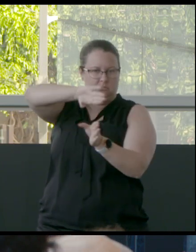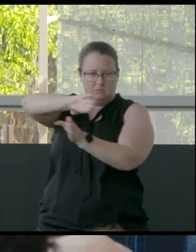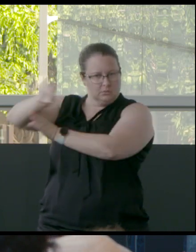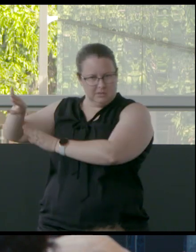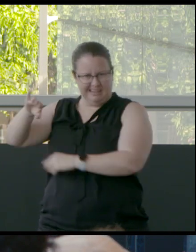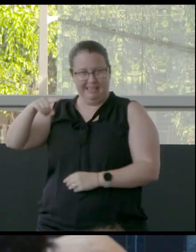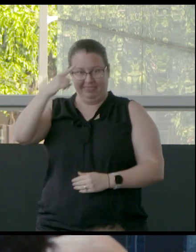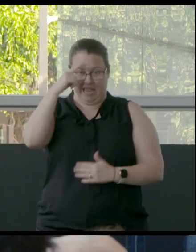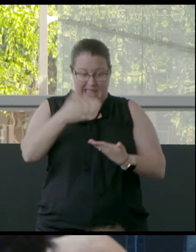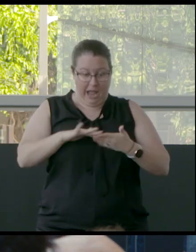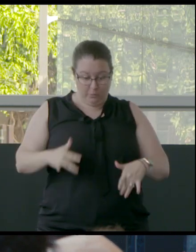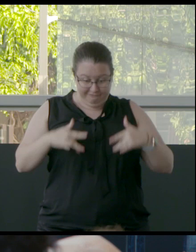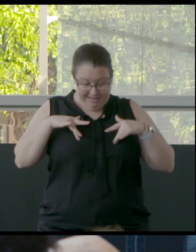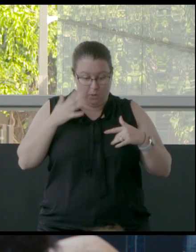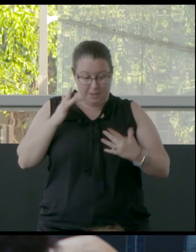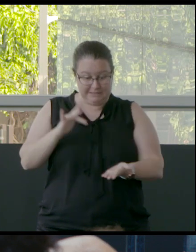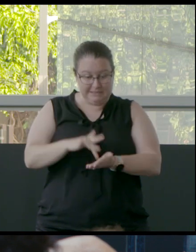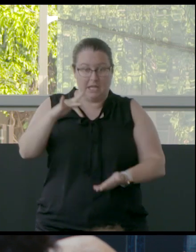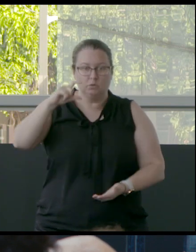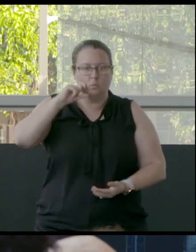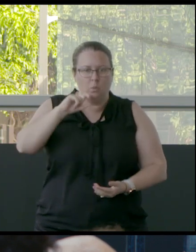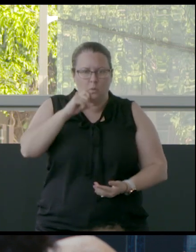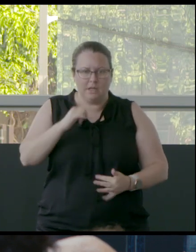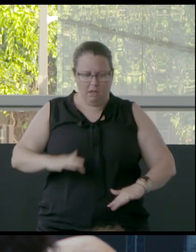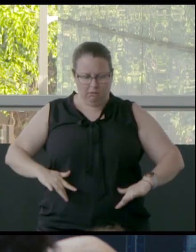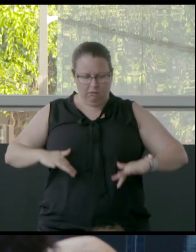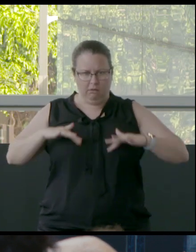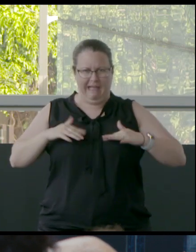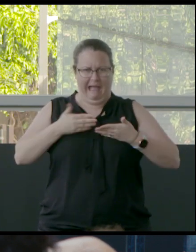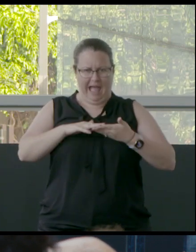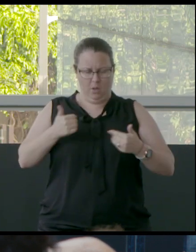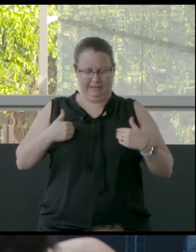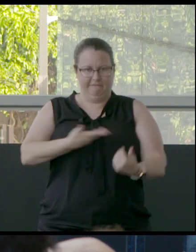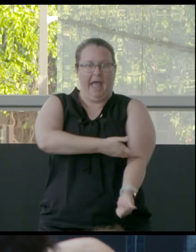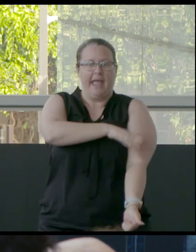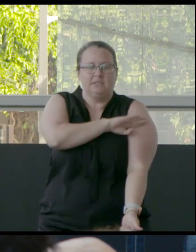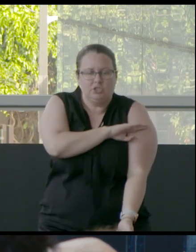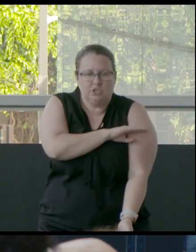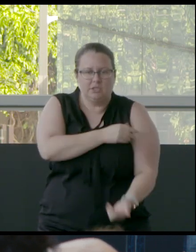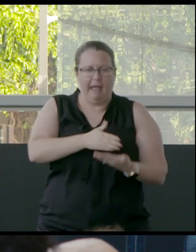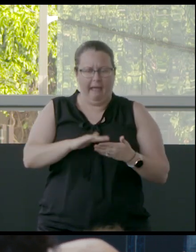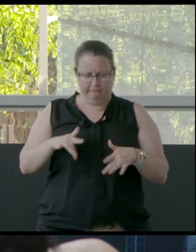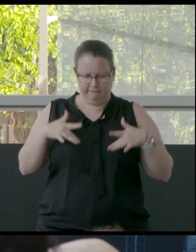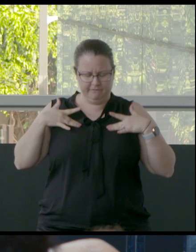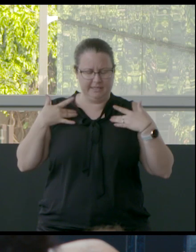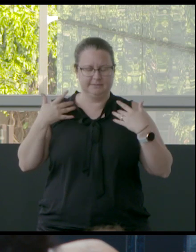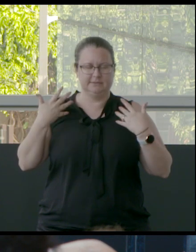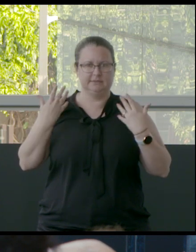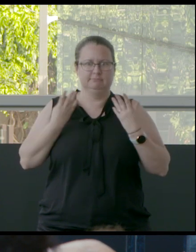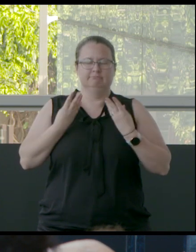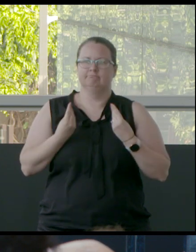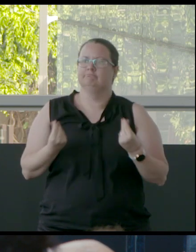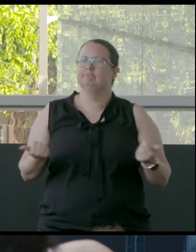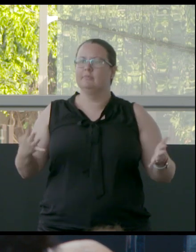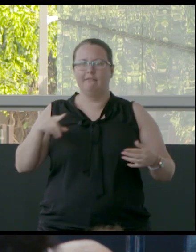gaze and actually think about it in terms of how it's going to sustain you and its richness for you as a,